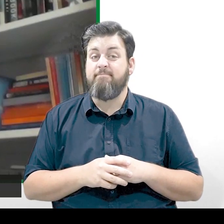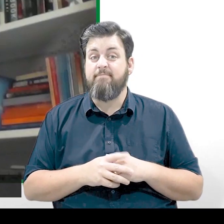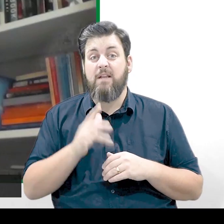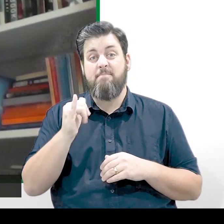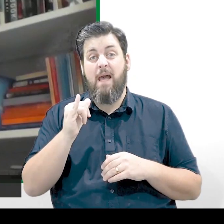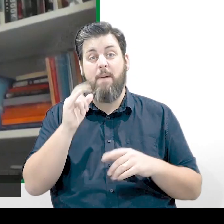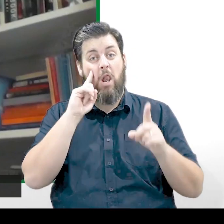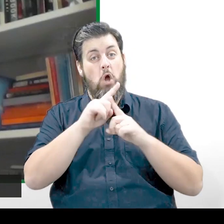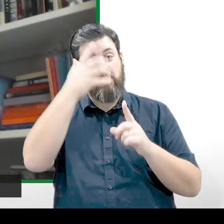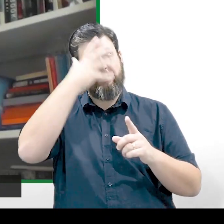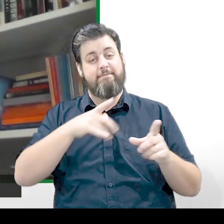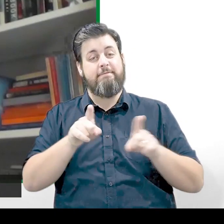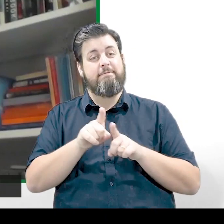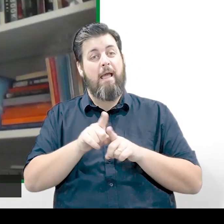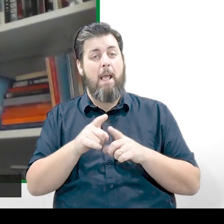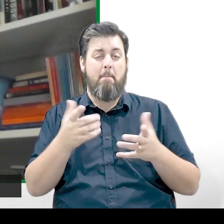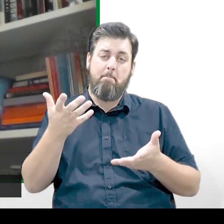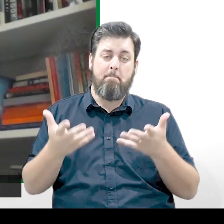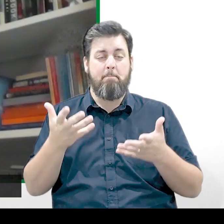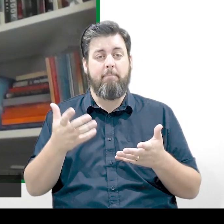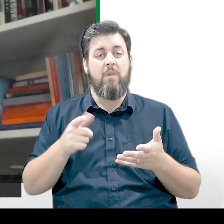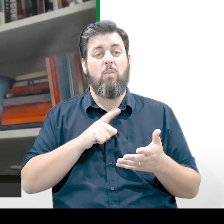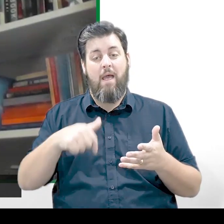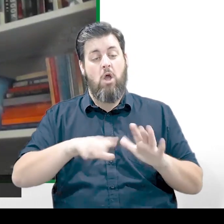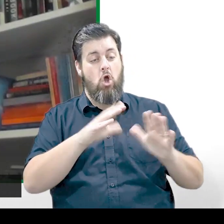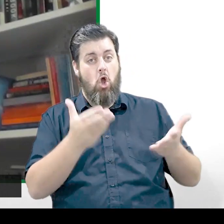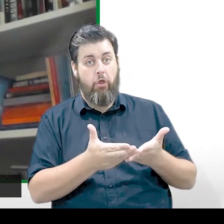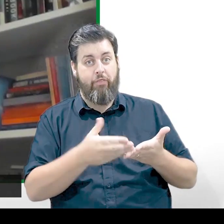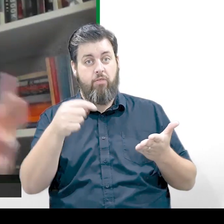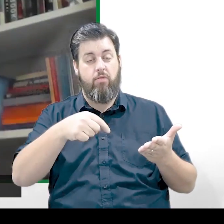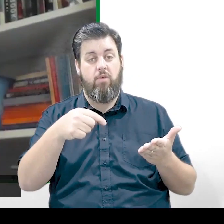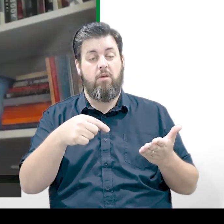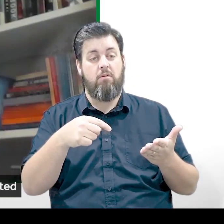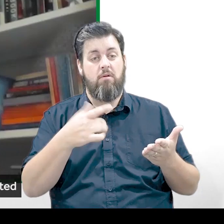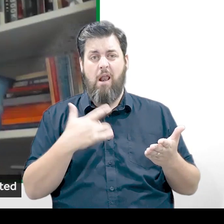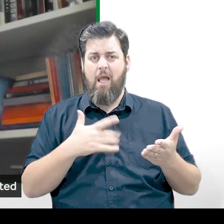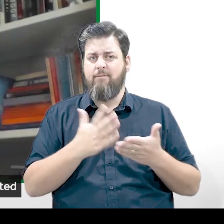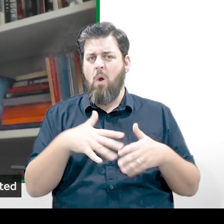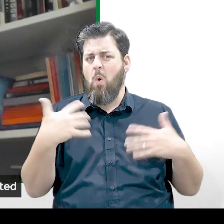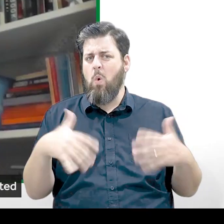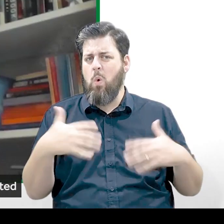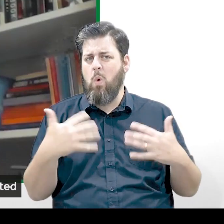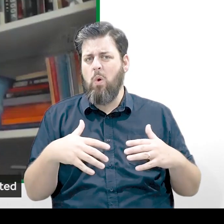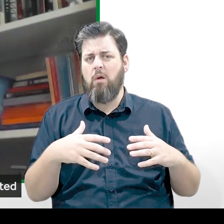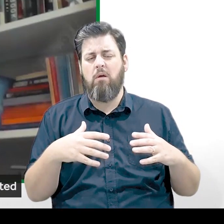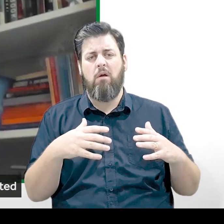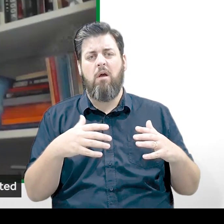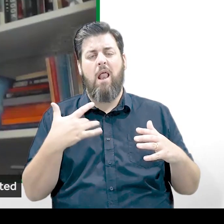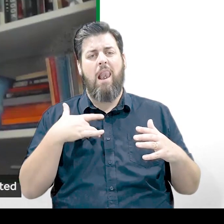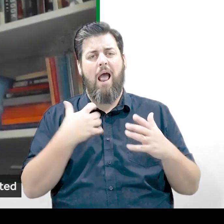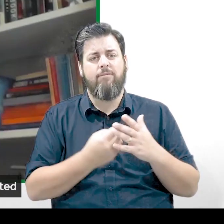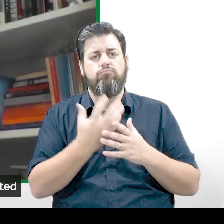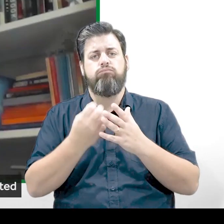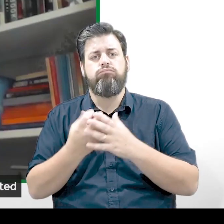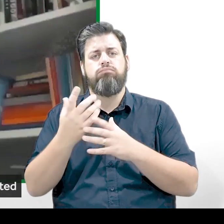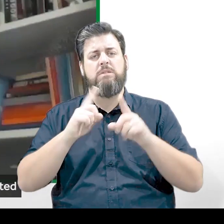us because life here on Earth is pretty amazing and it evolves in lots